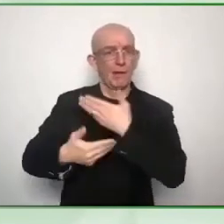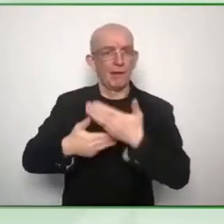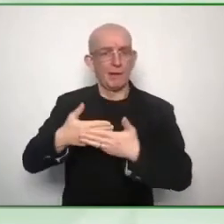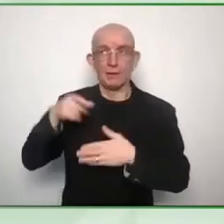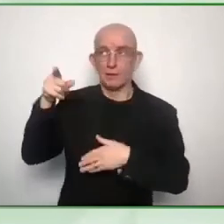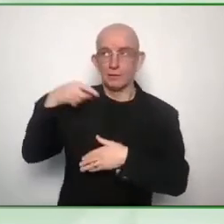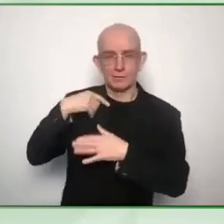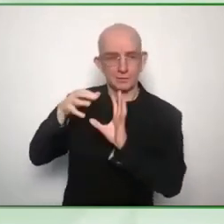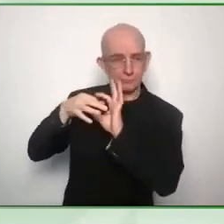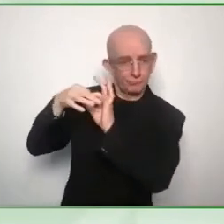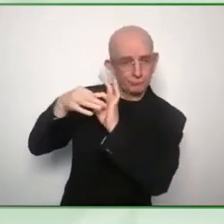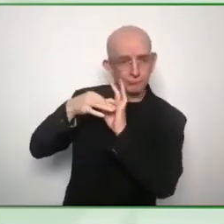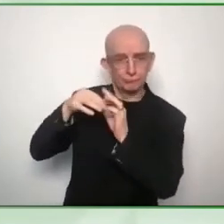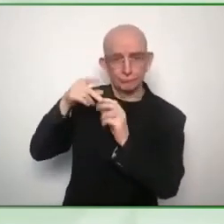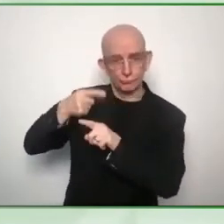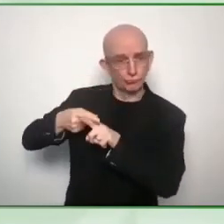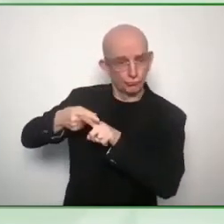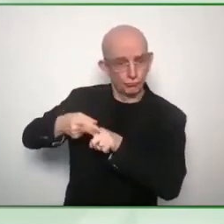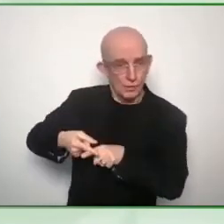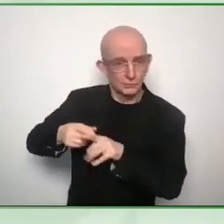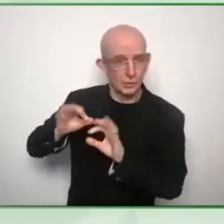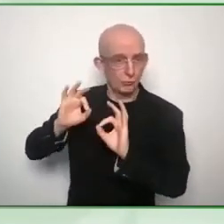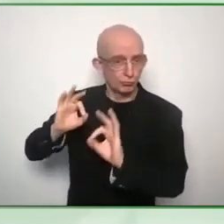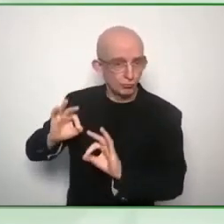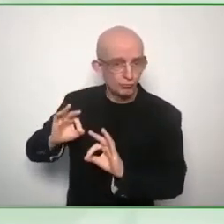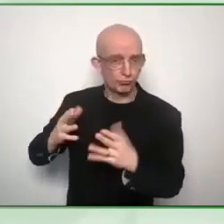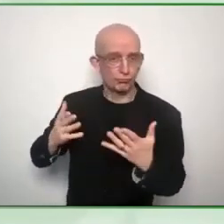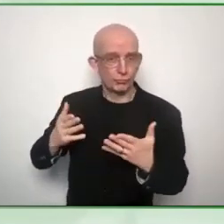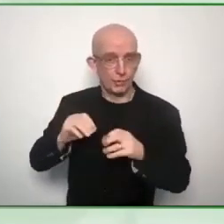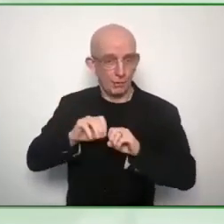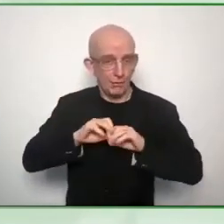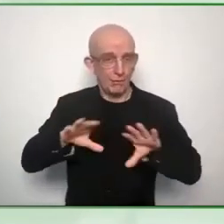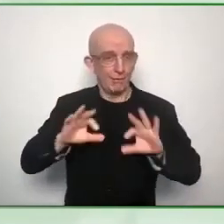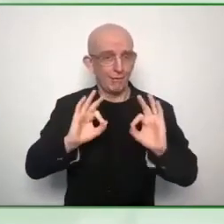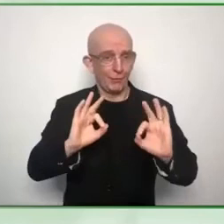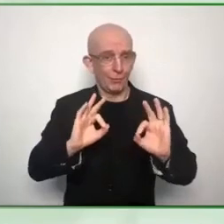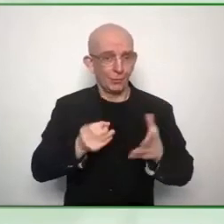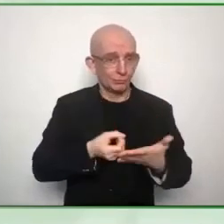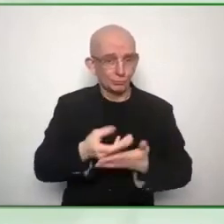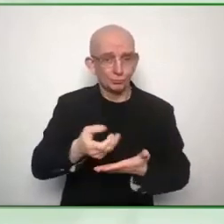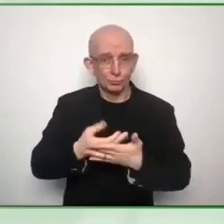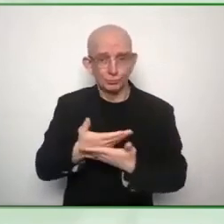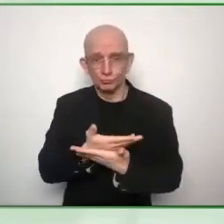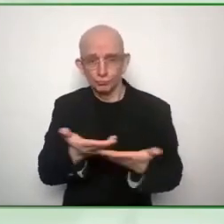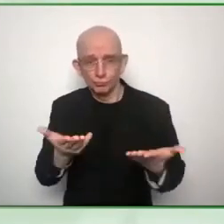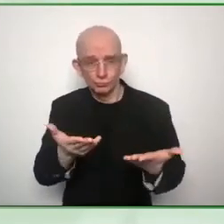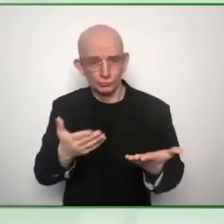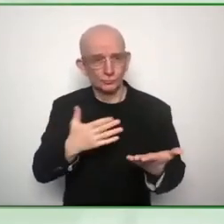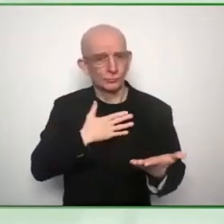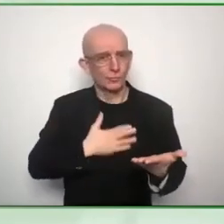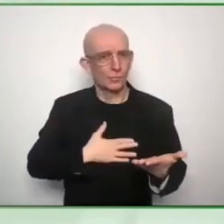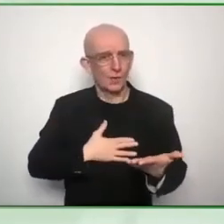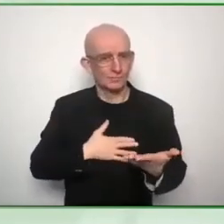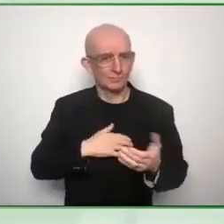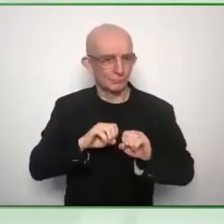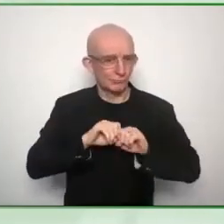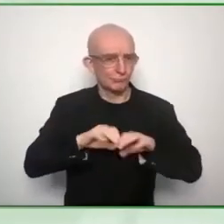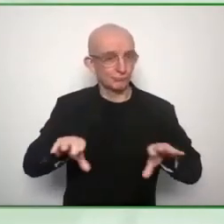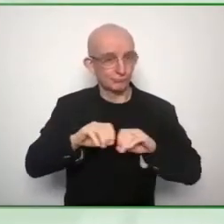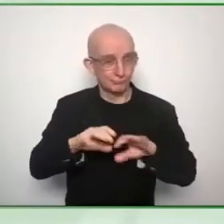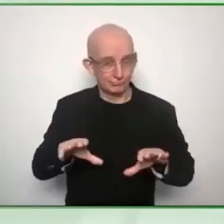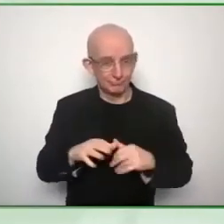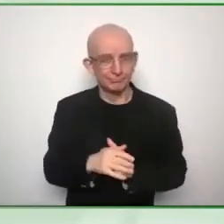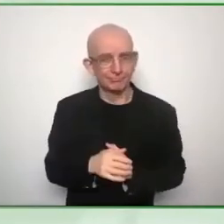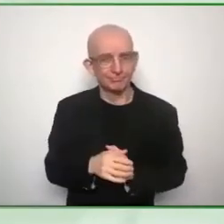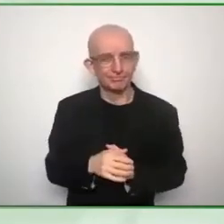support because we are aware in other governments uh from talking to governments uh in developing this resource and the model um that